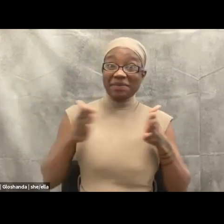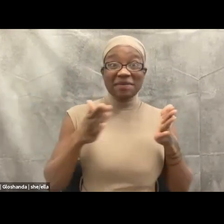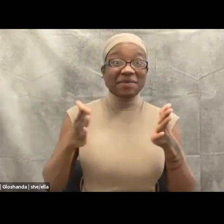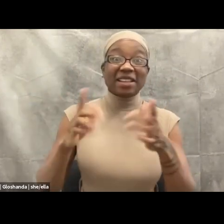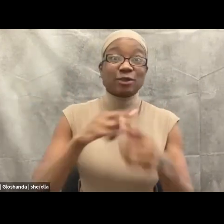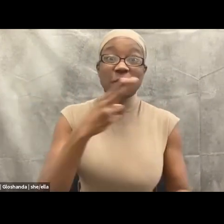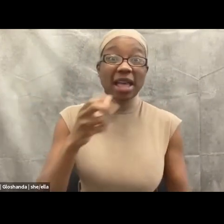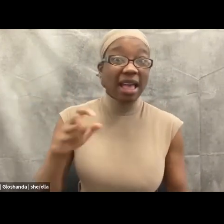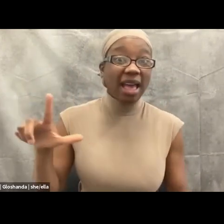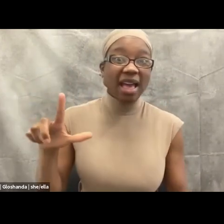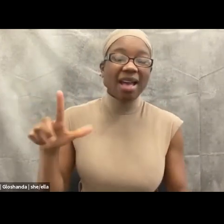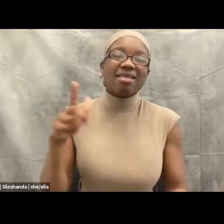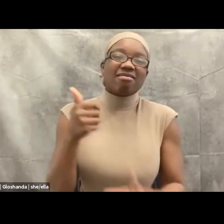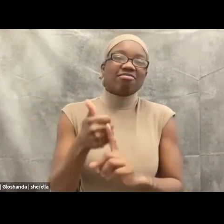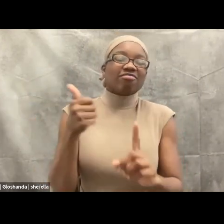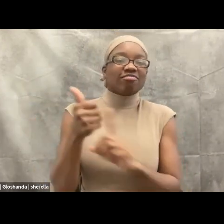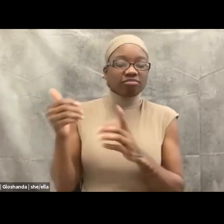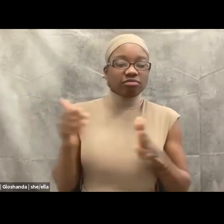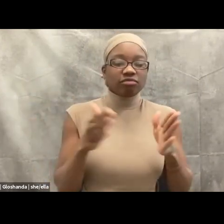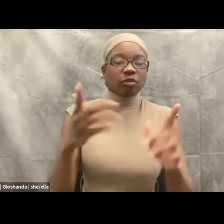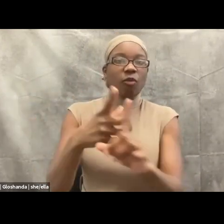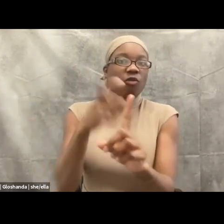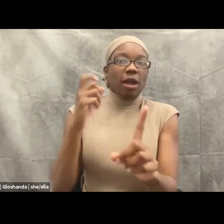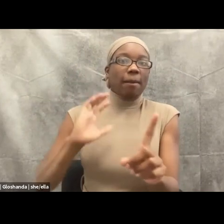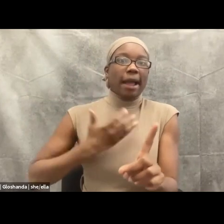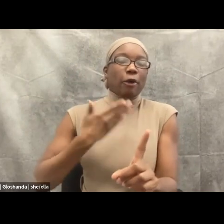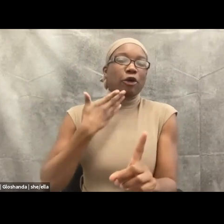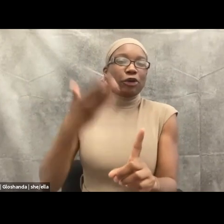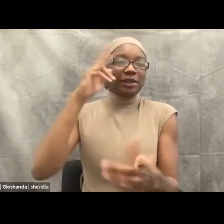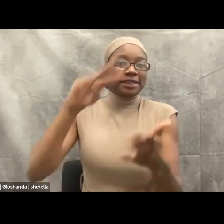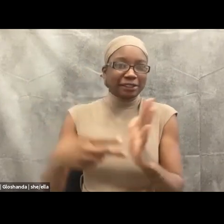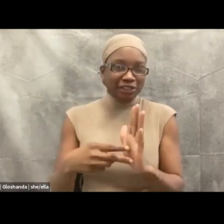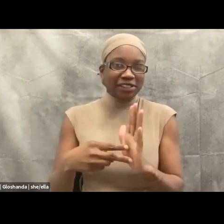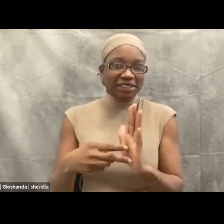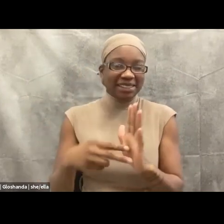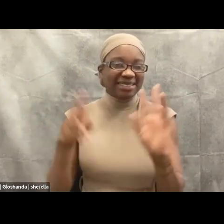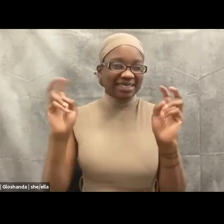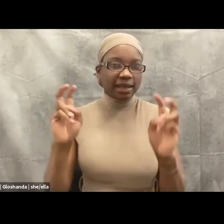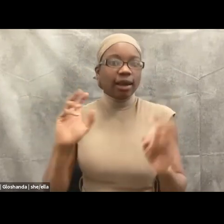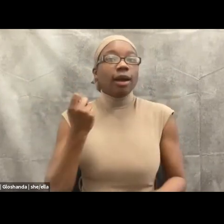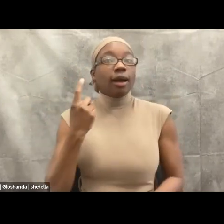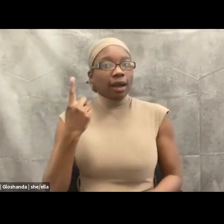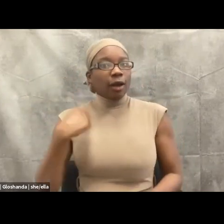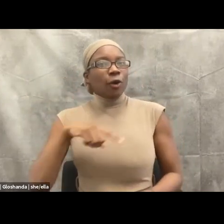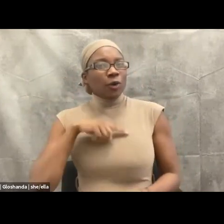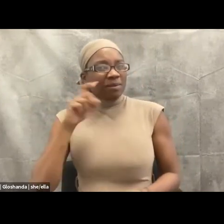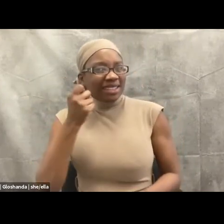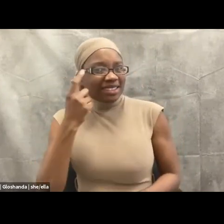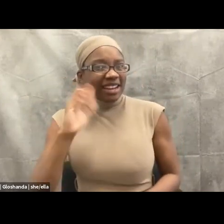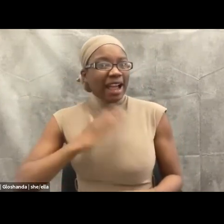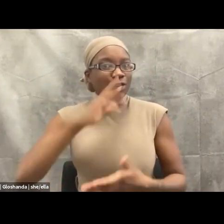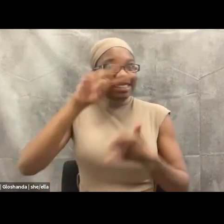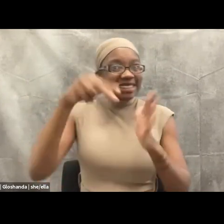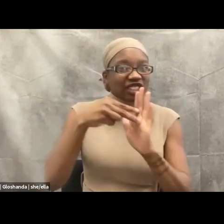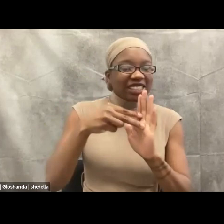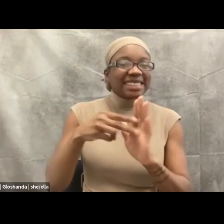must listen to individuals with lived experience when they share what the impact has actually been on them and their families.